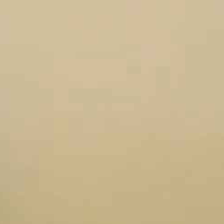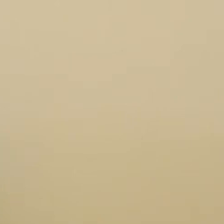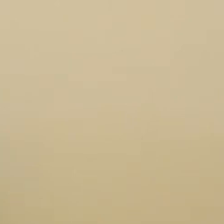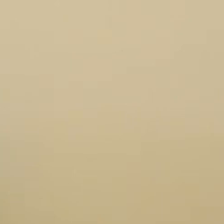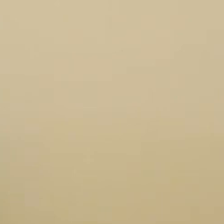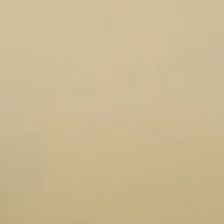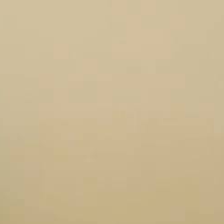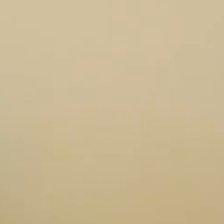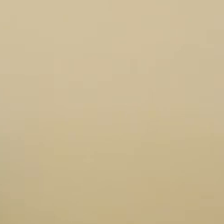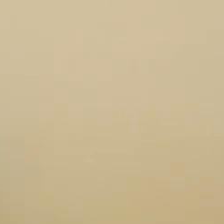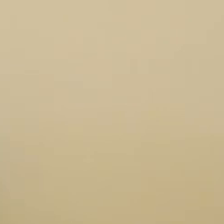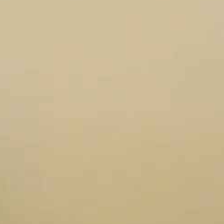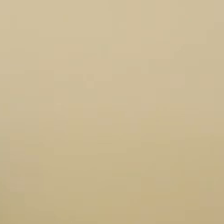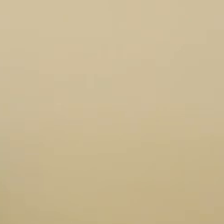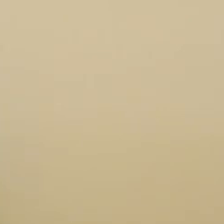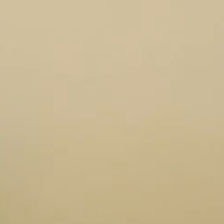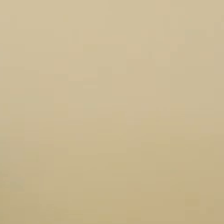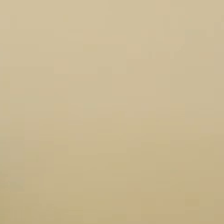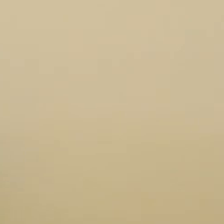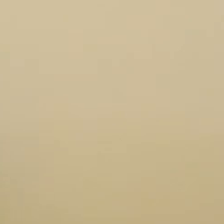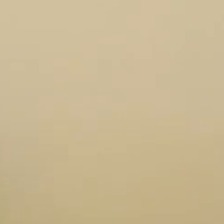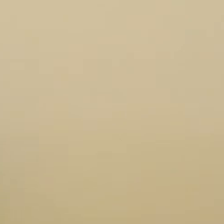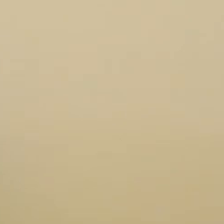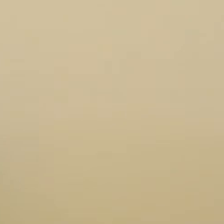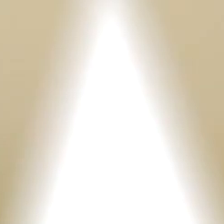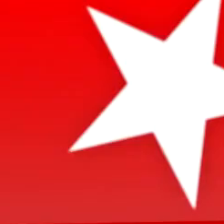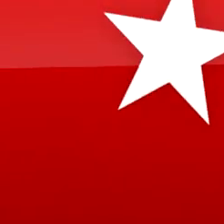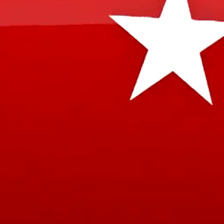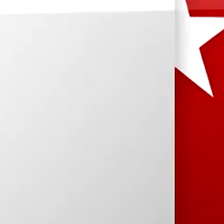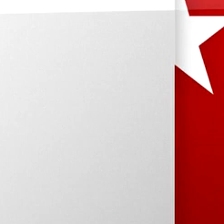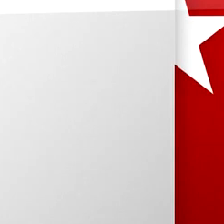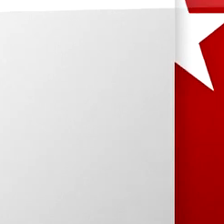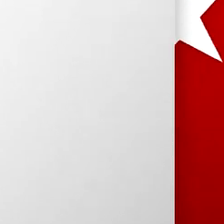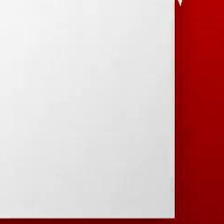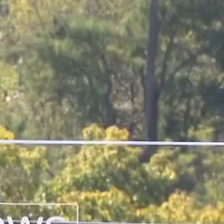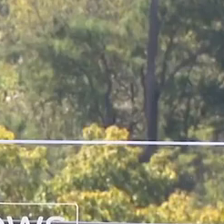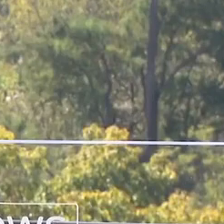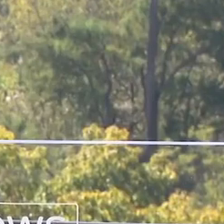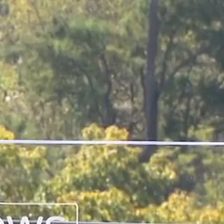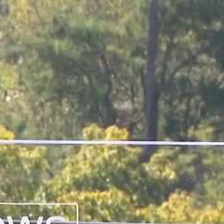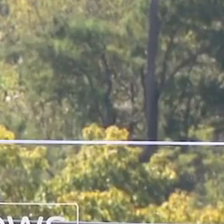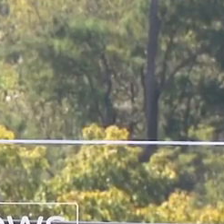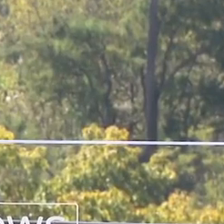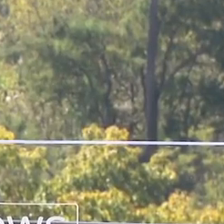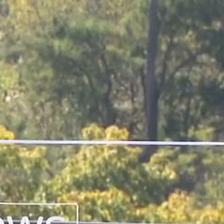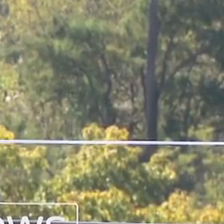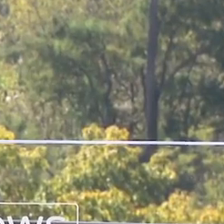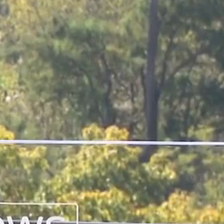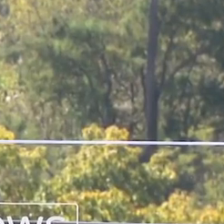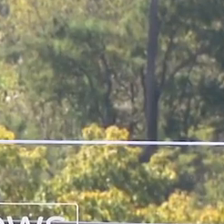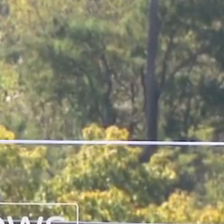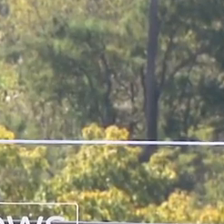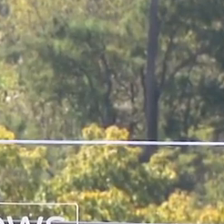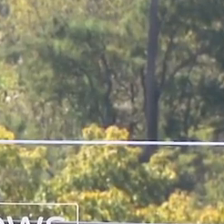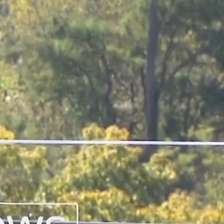The campaign manager for Joe Biden, the Democratic candidate, has said that Joe Biden expects